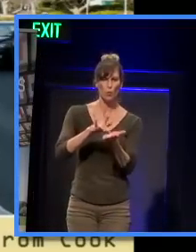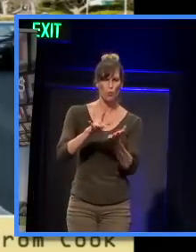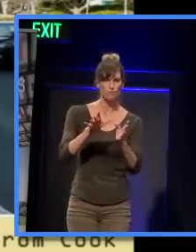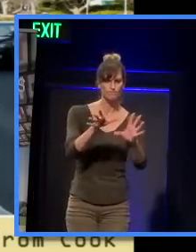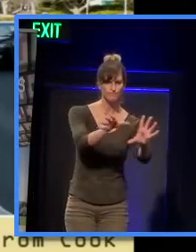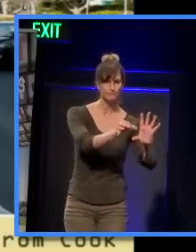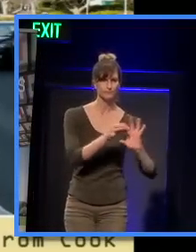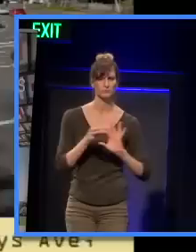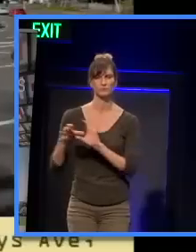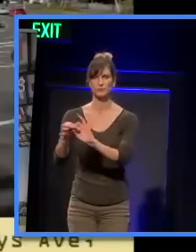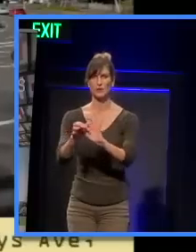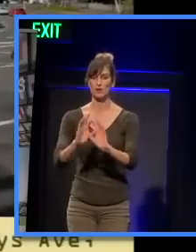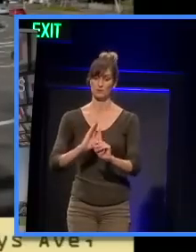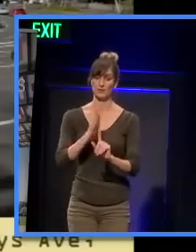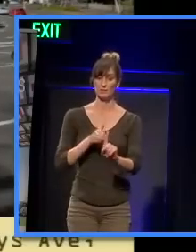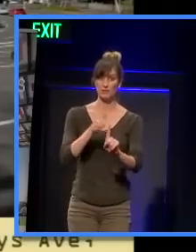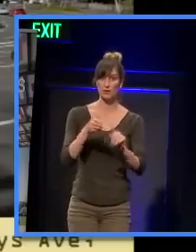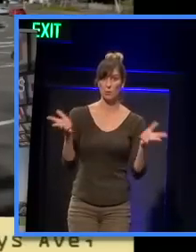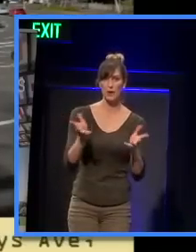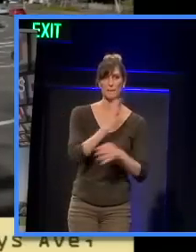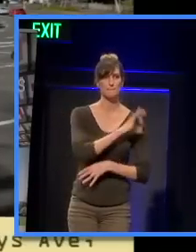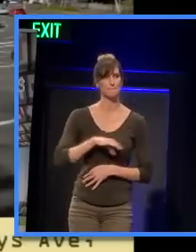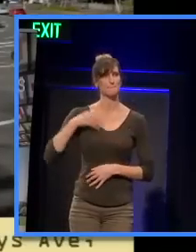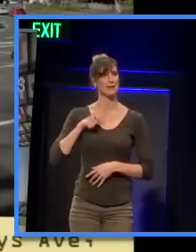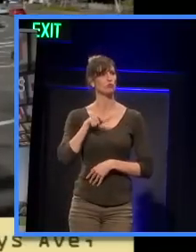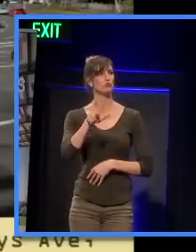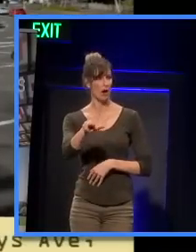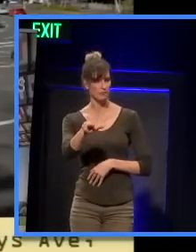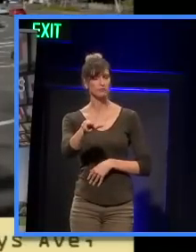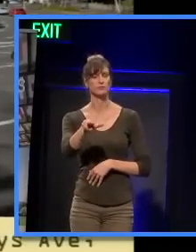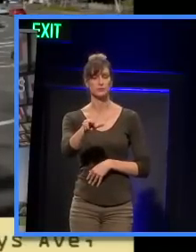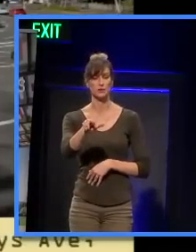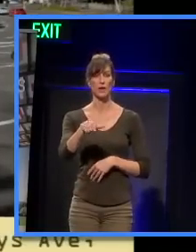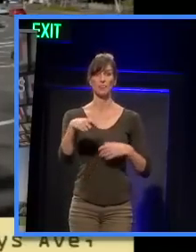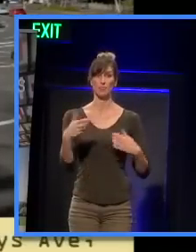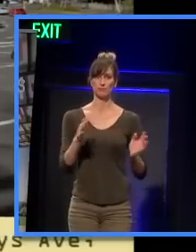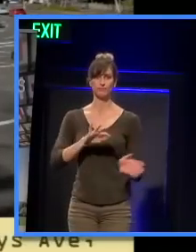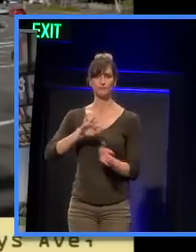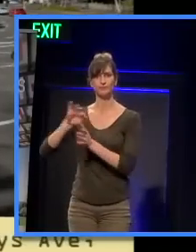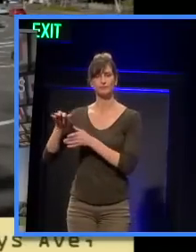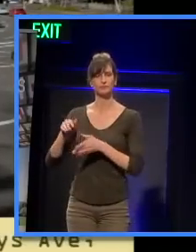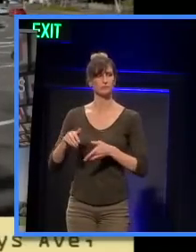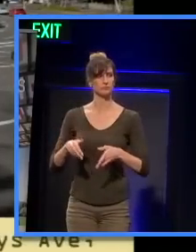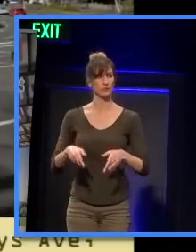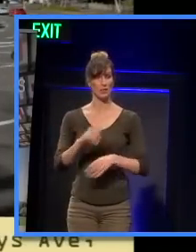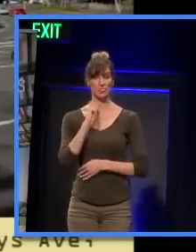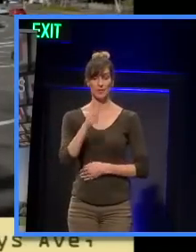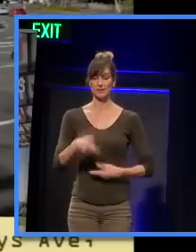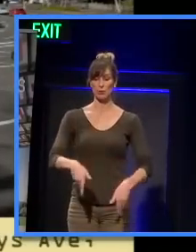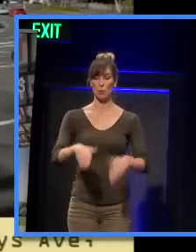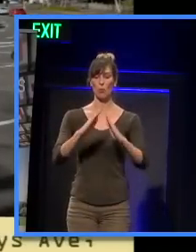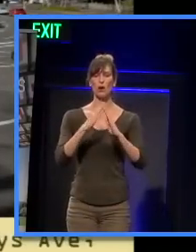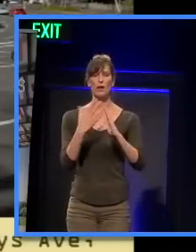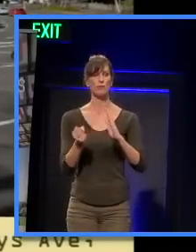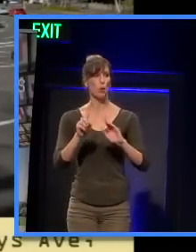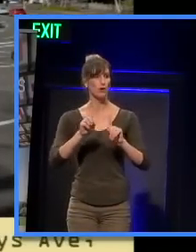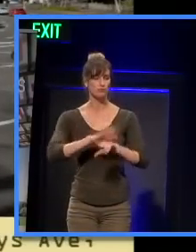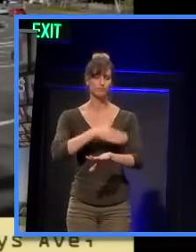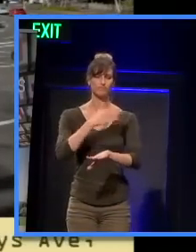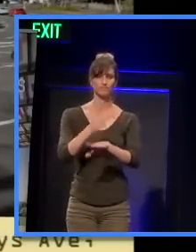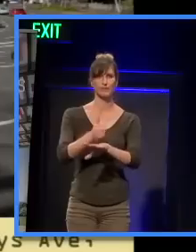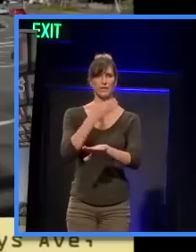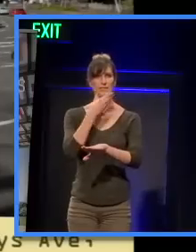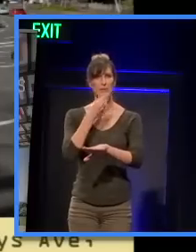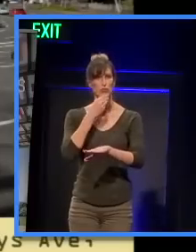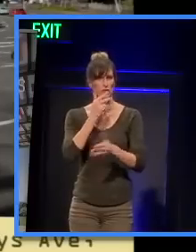is that real disjunction there. And behind Town Hall, you know, we have a temporary car park that has been a temporary car park for the